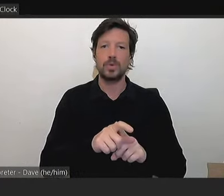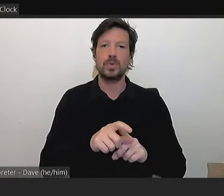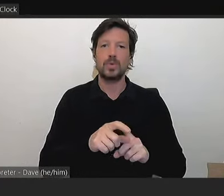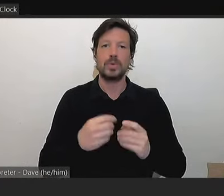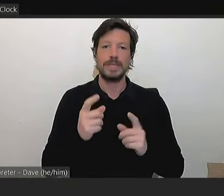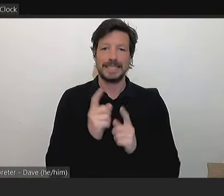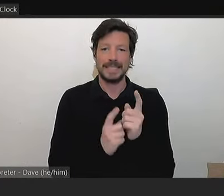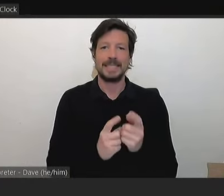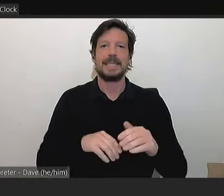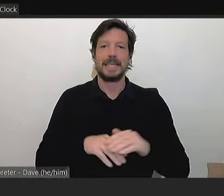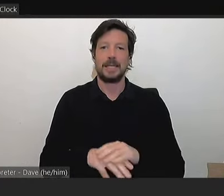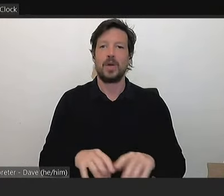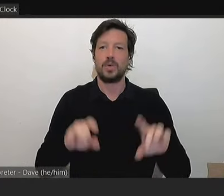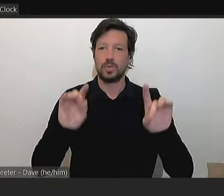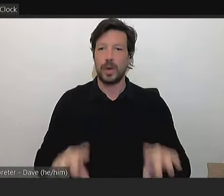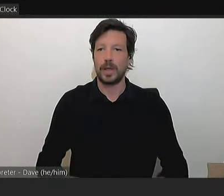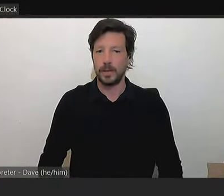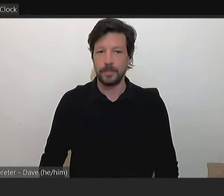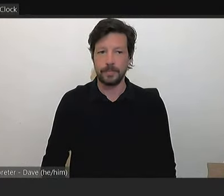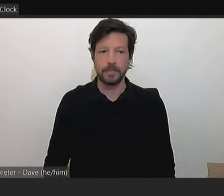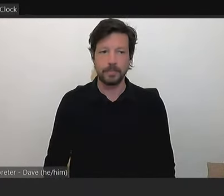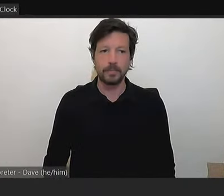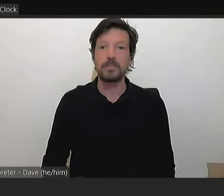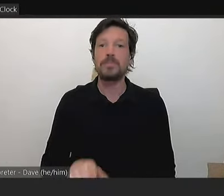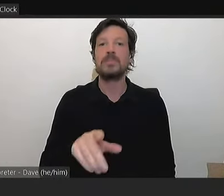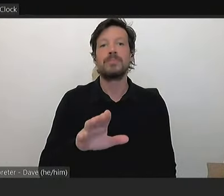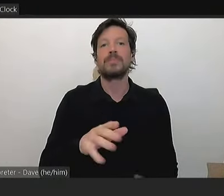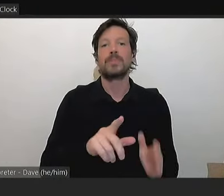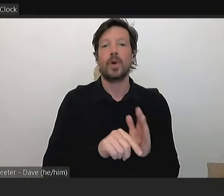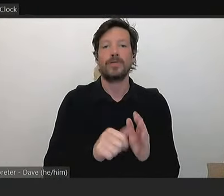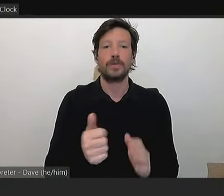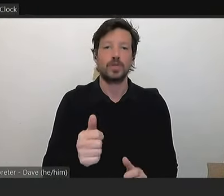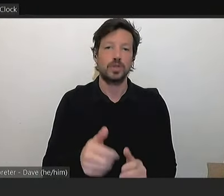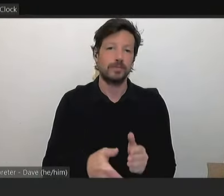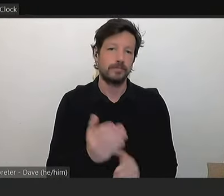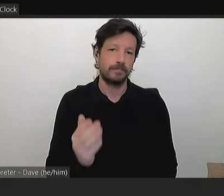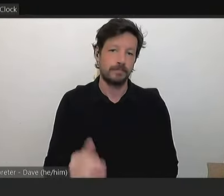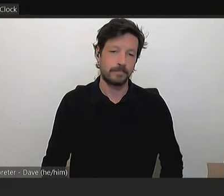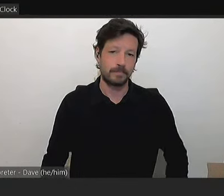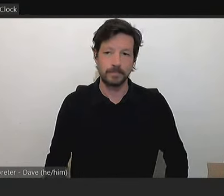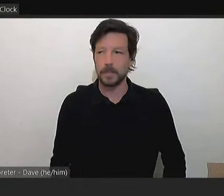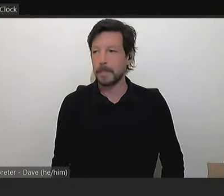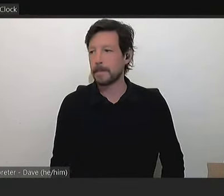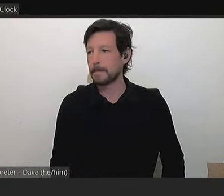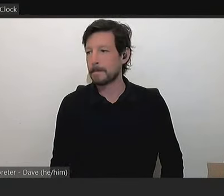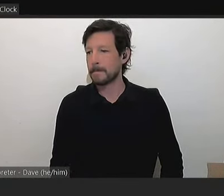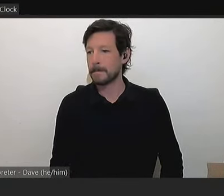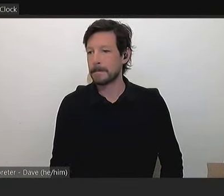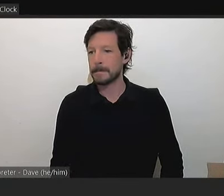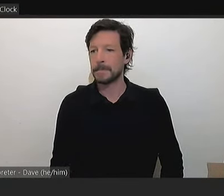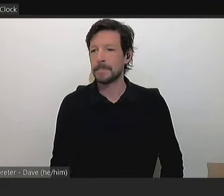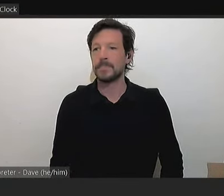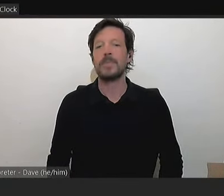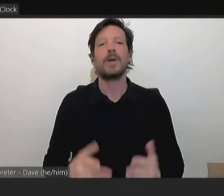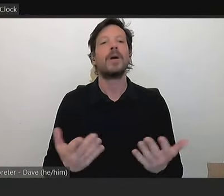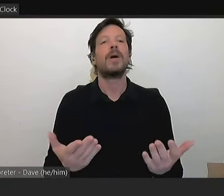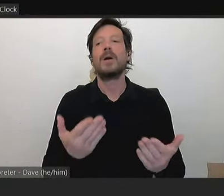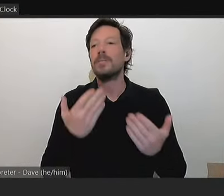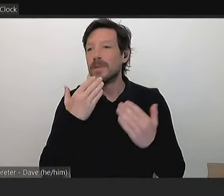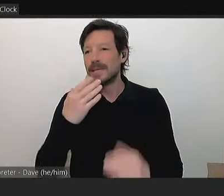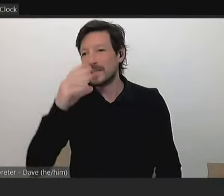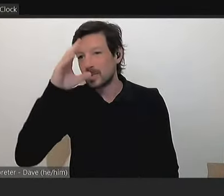councillors, I ask you to dig into your cautions. Councillor Greco, your time's up. Thank you. So, councillors, can you kindly please be mindful that we do